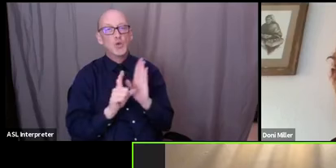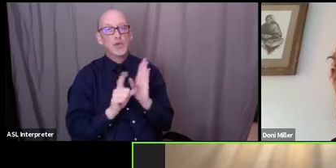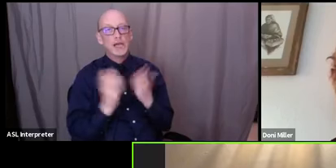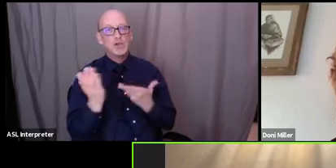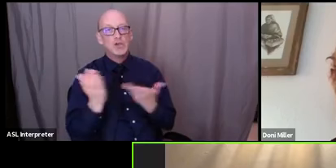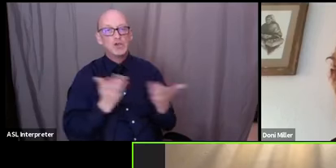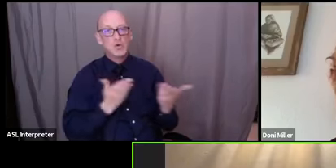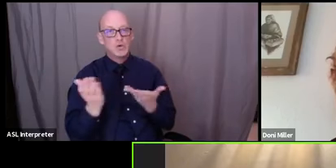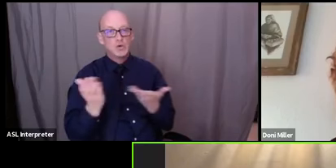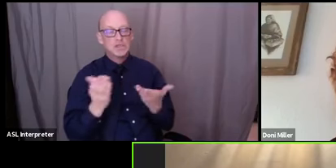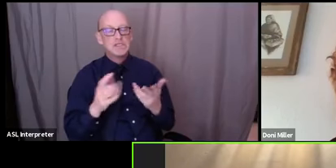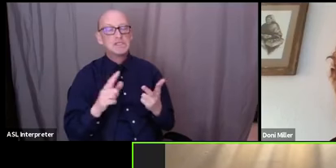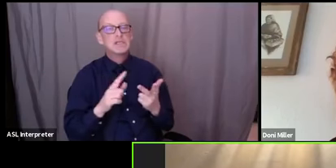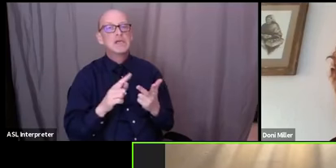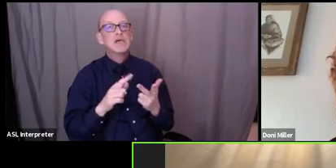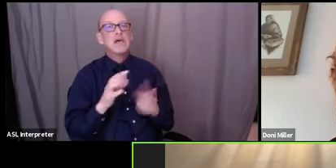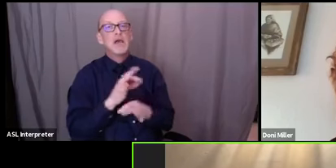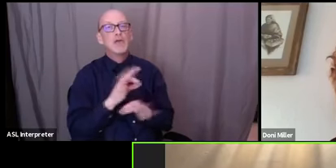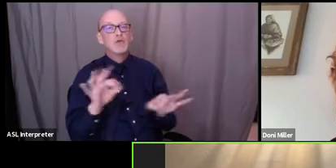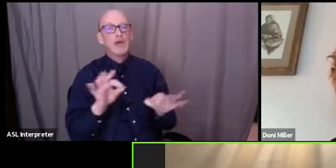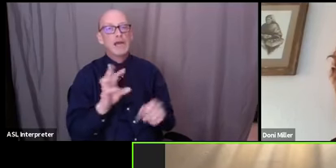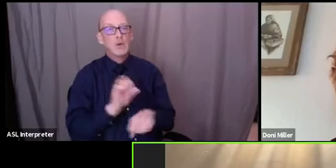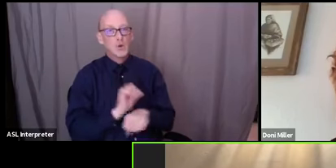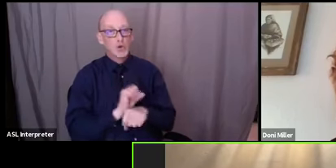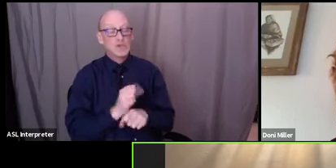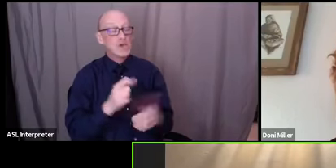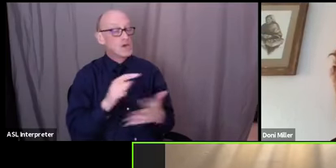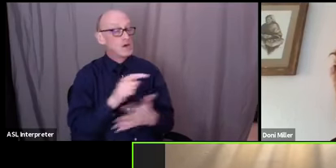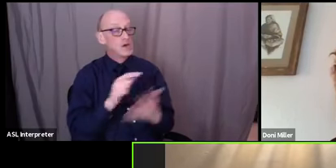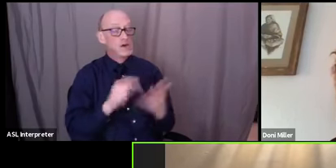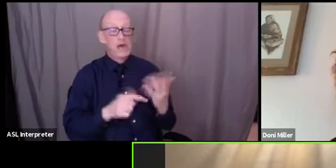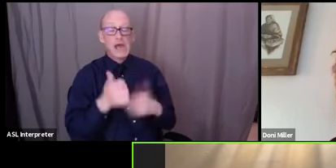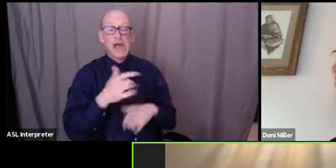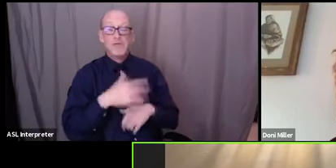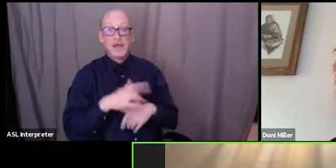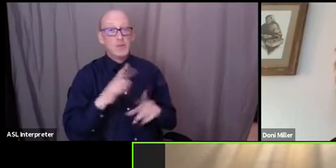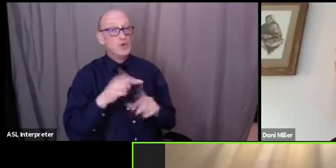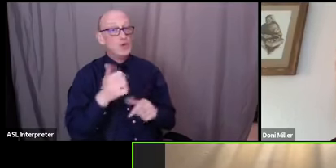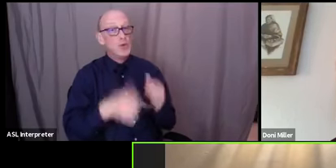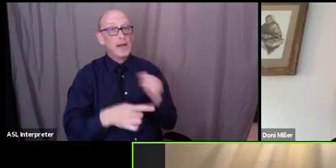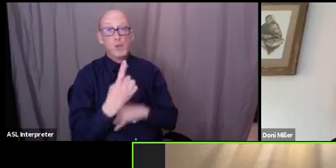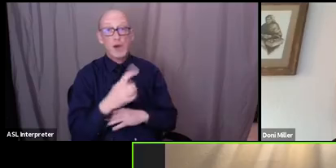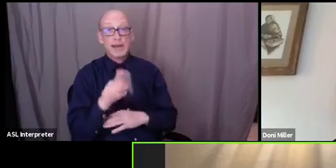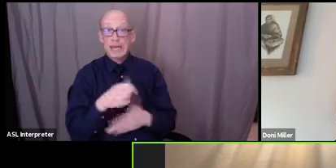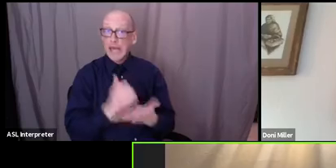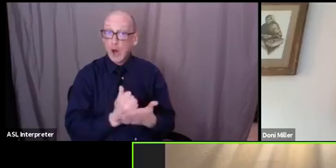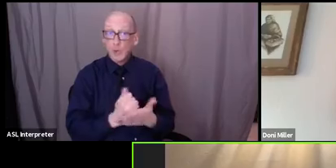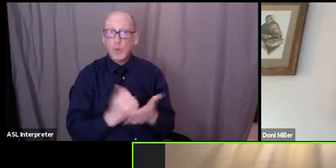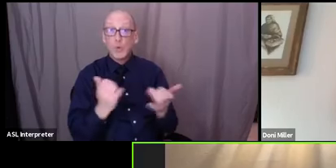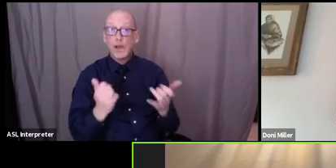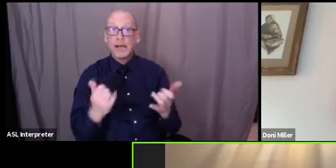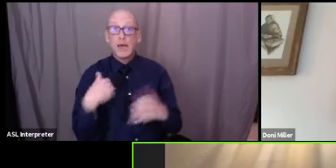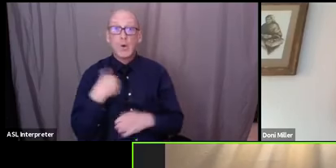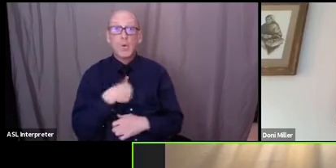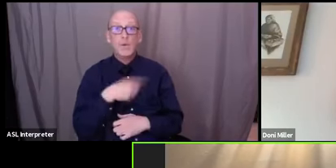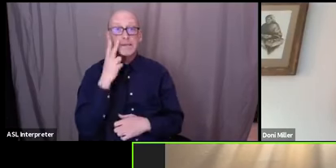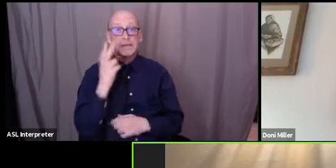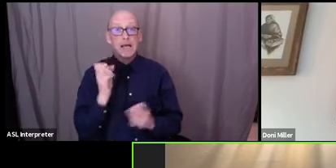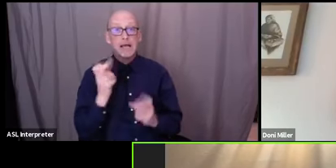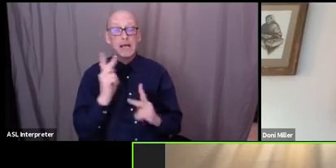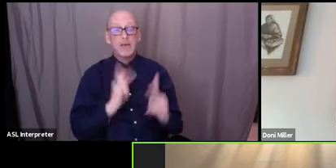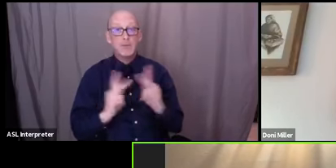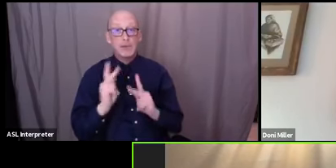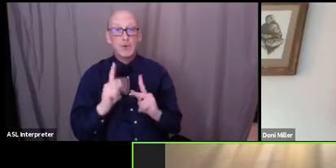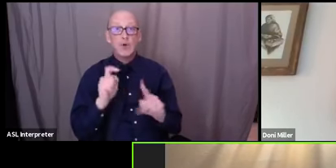these services are free to any individual um that needs assistance right now we're seeing a lot of people coming in needing